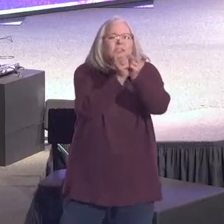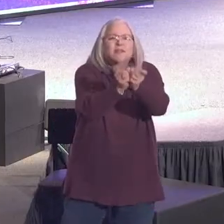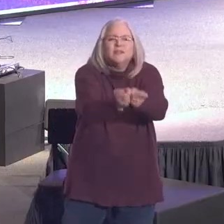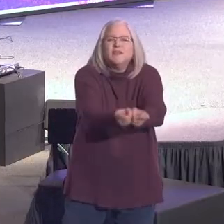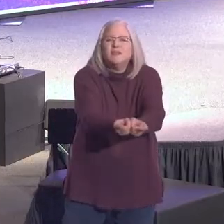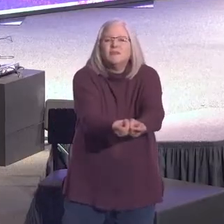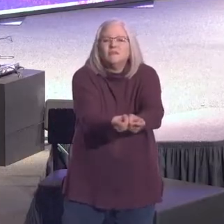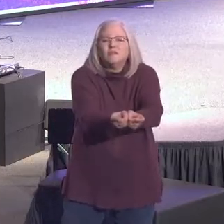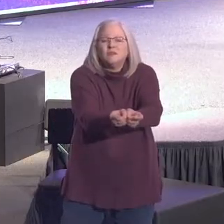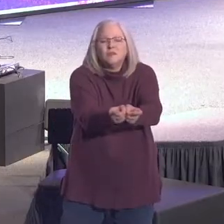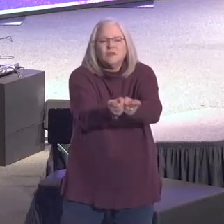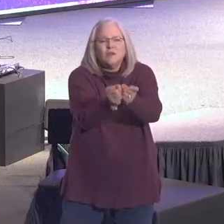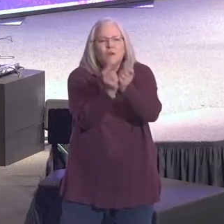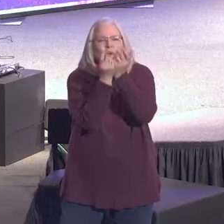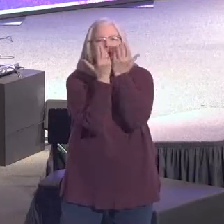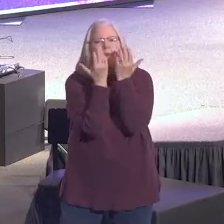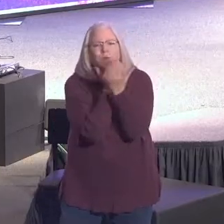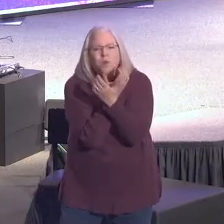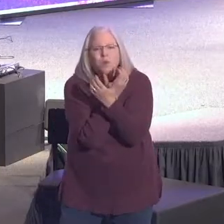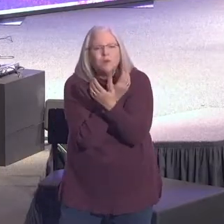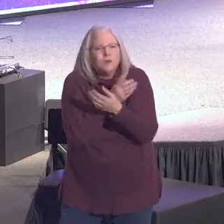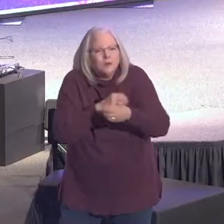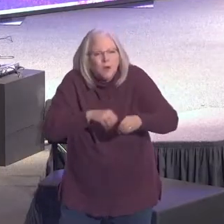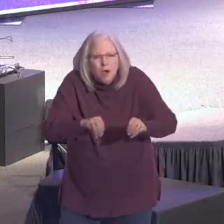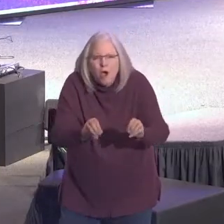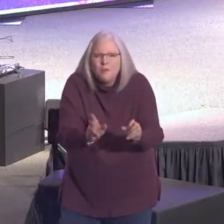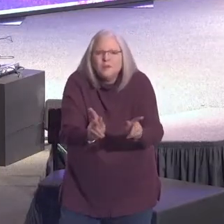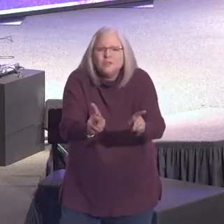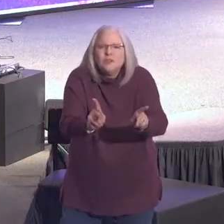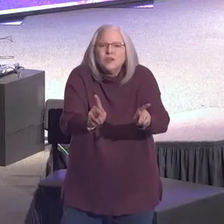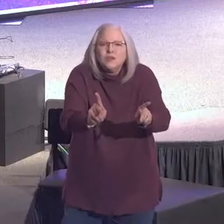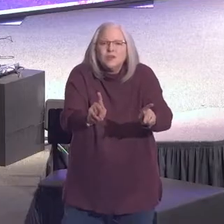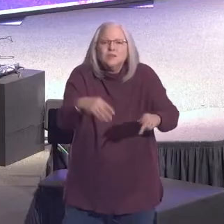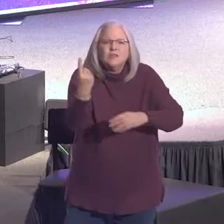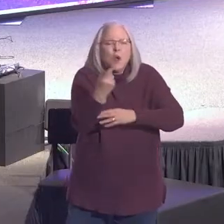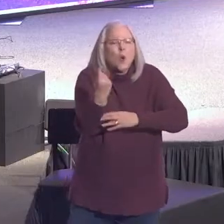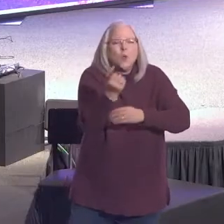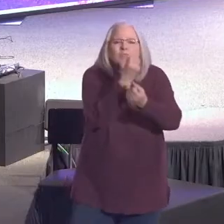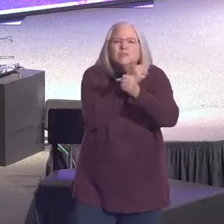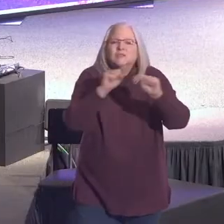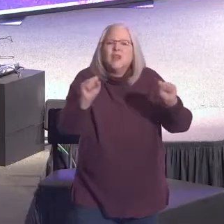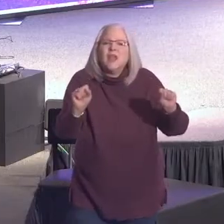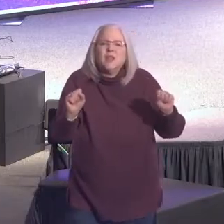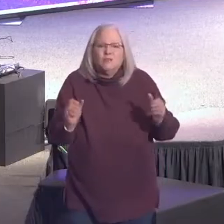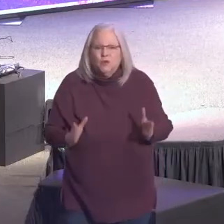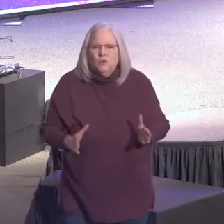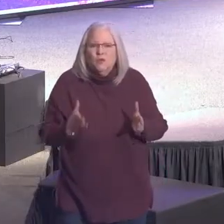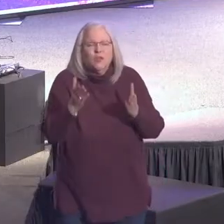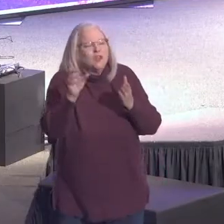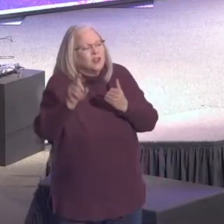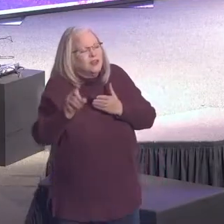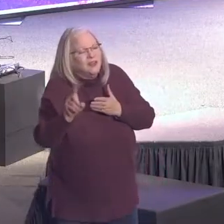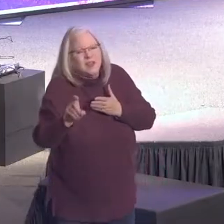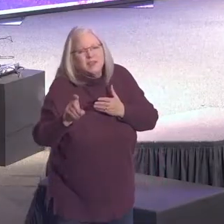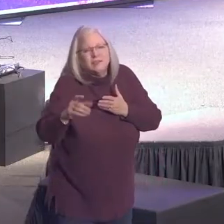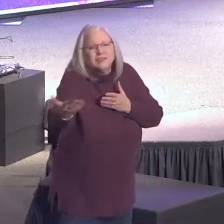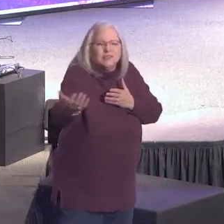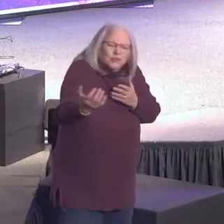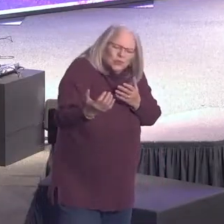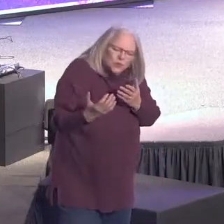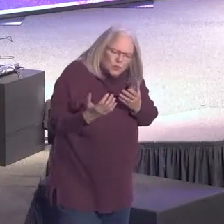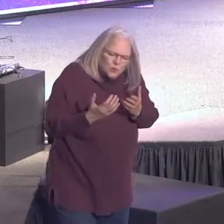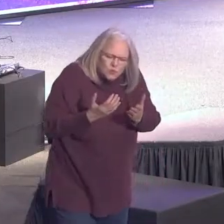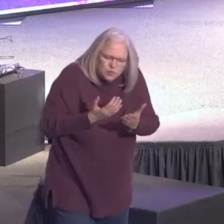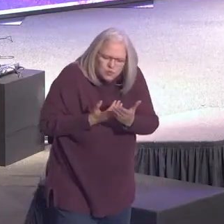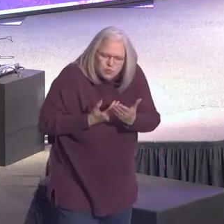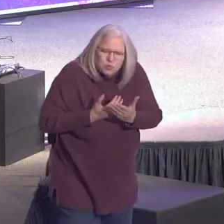incredible opportunity to embrace the only Savior you're ever going to need. To embrace the only